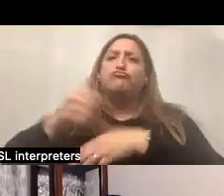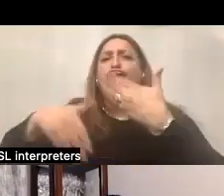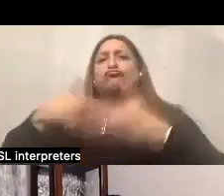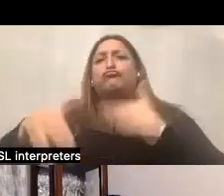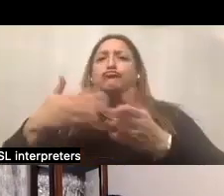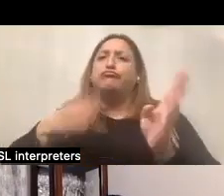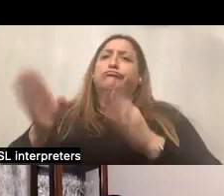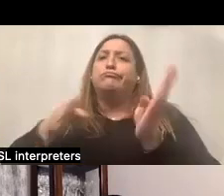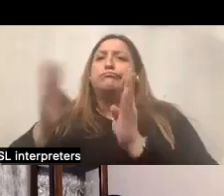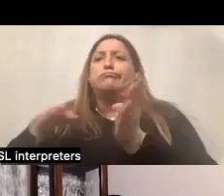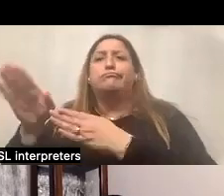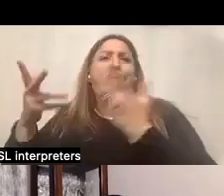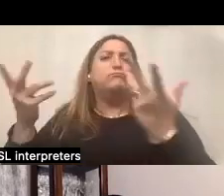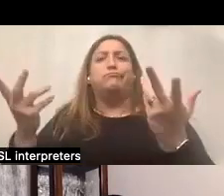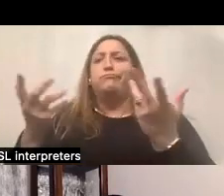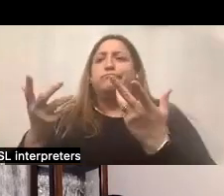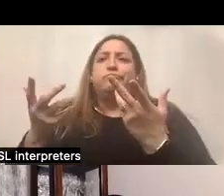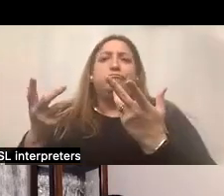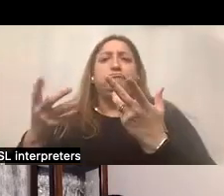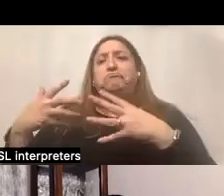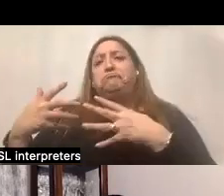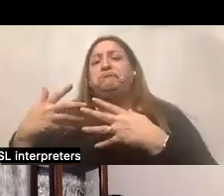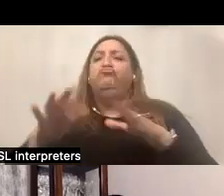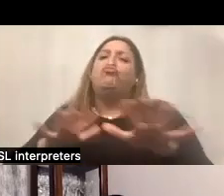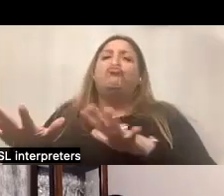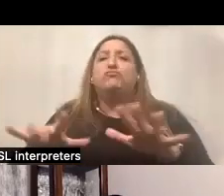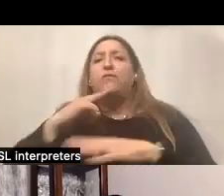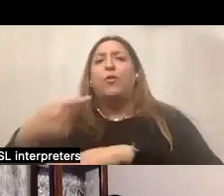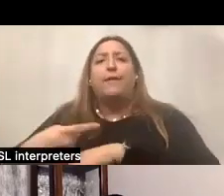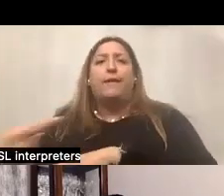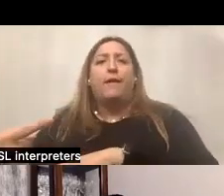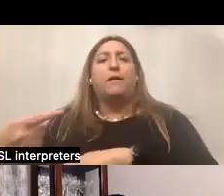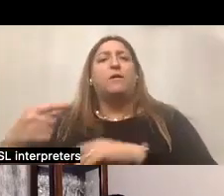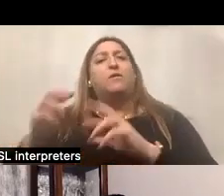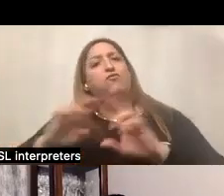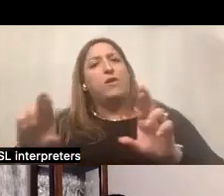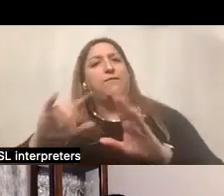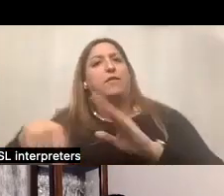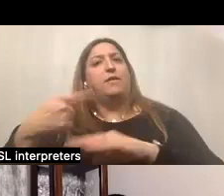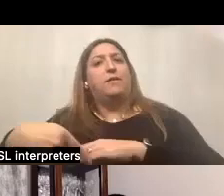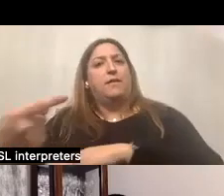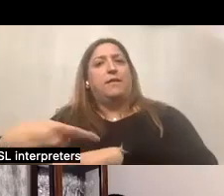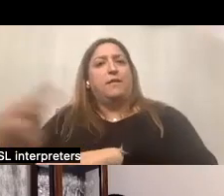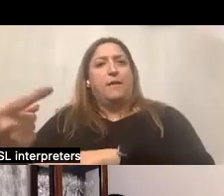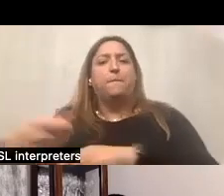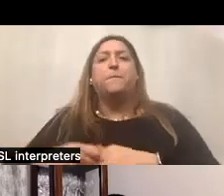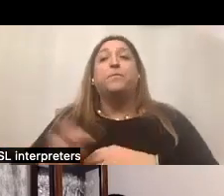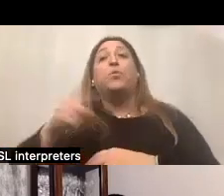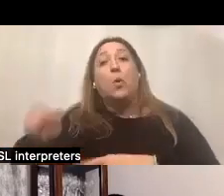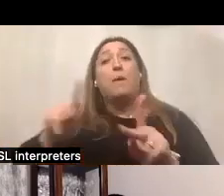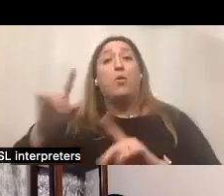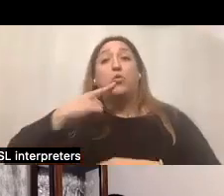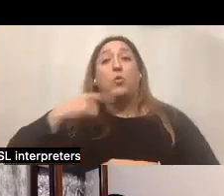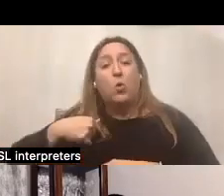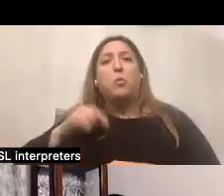um, wound down for the day and prepared for the next day. These folks have told me that it's